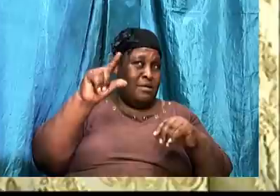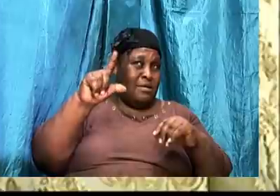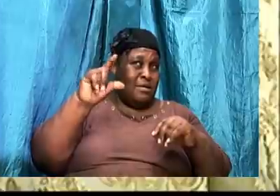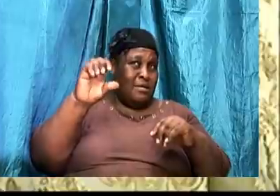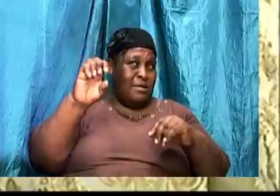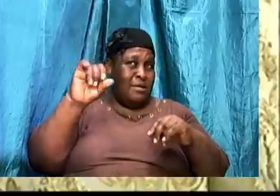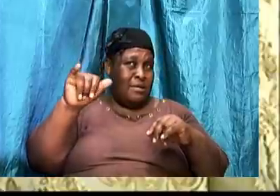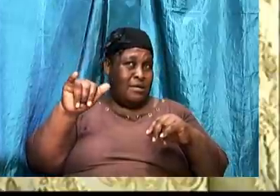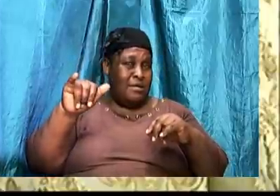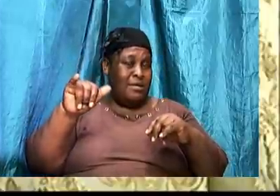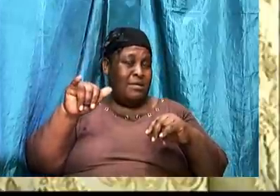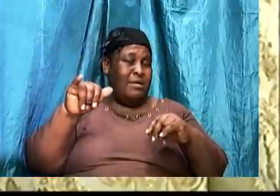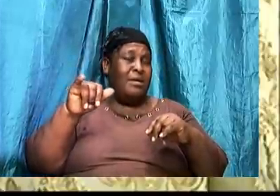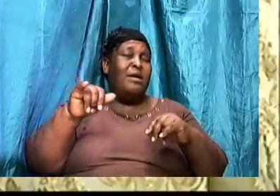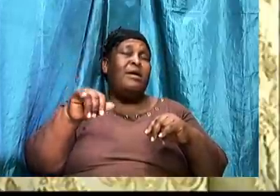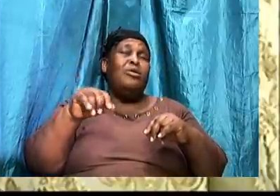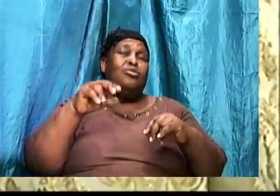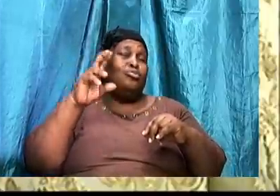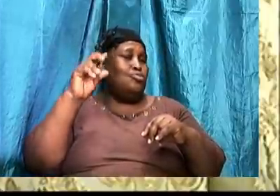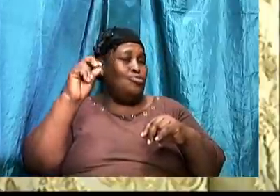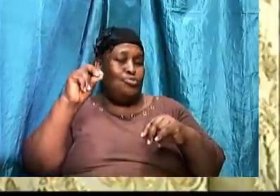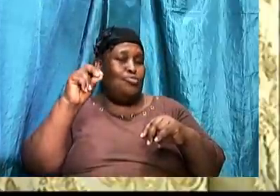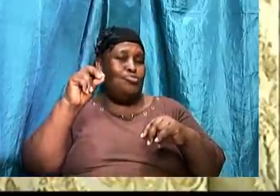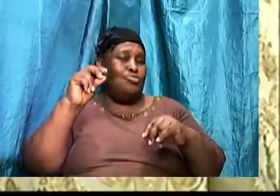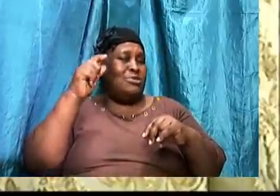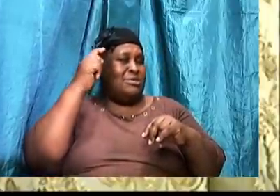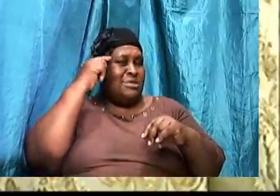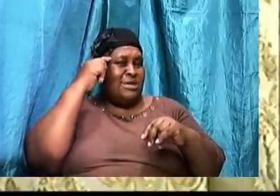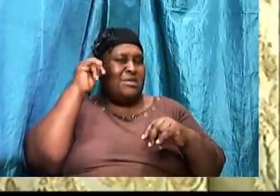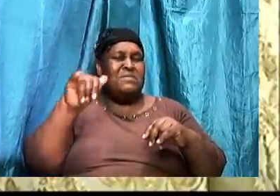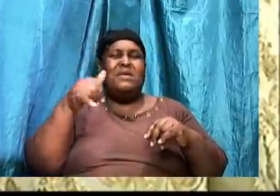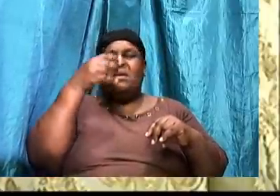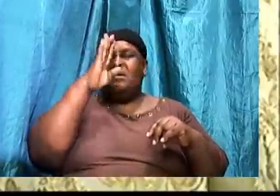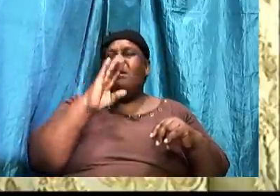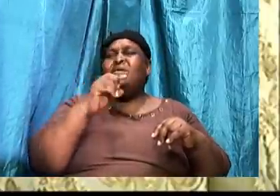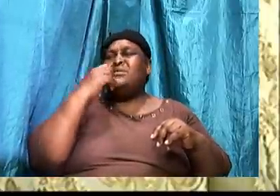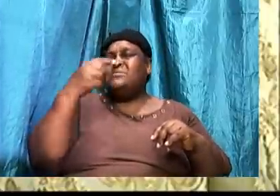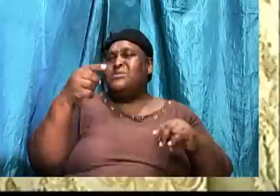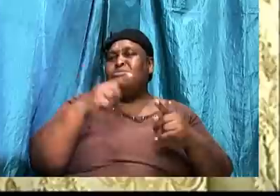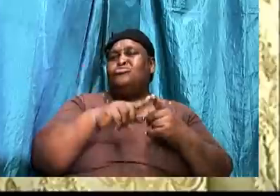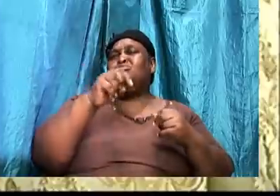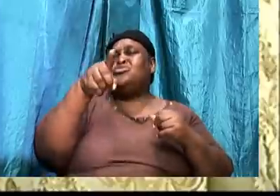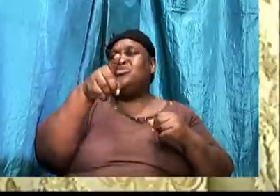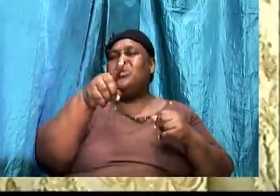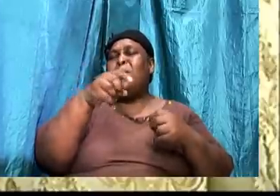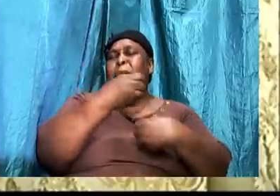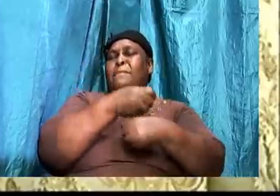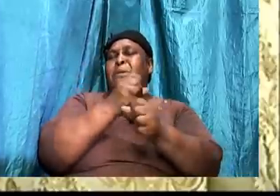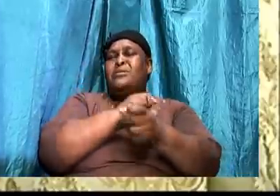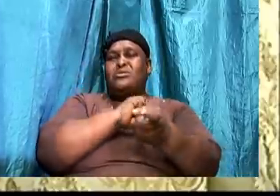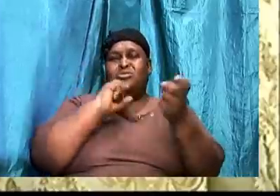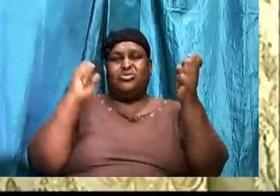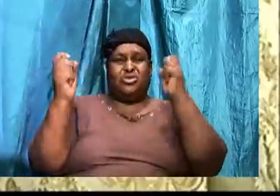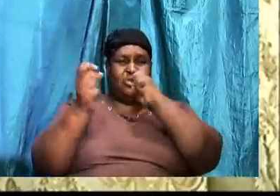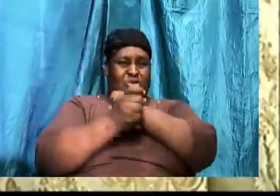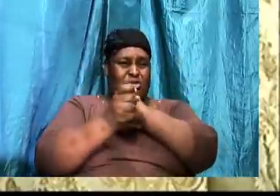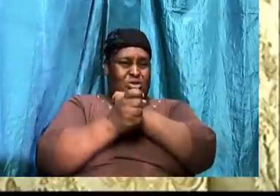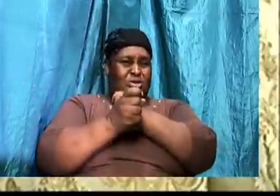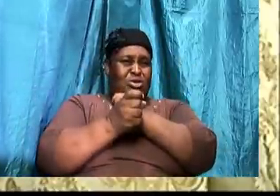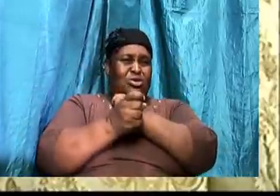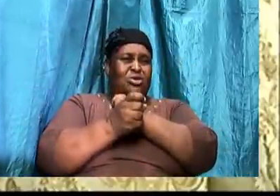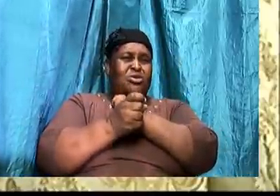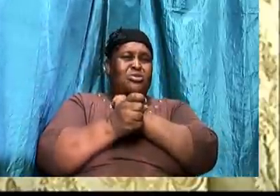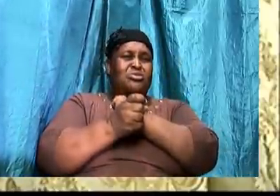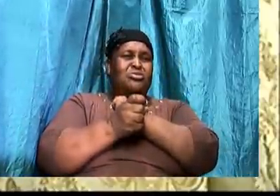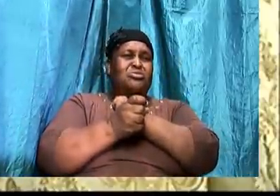talking to you. And he's trying to have you to make the changes necessary in order to be found worthy in